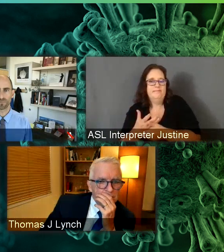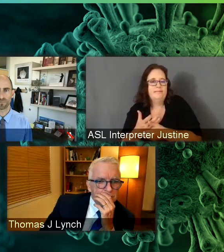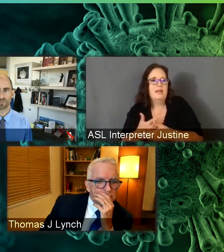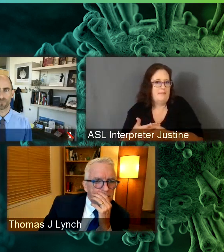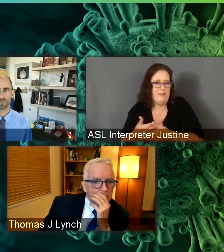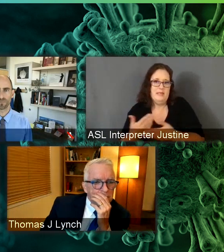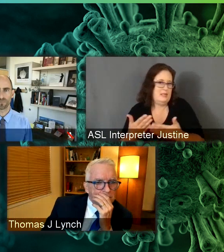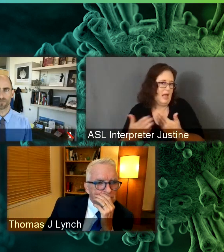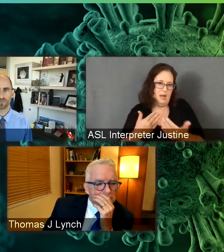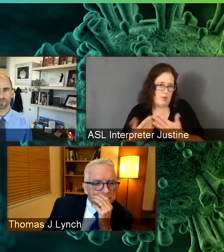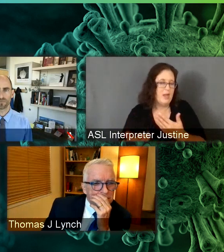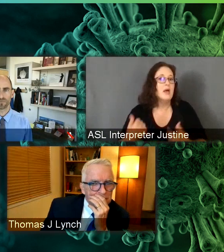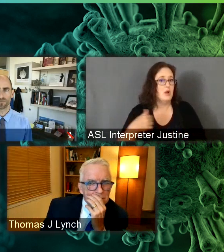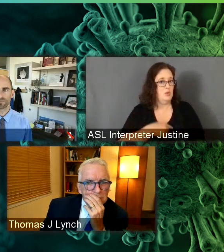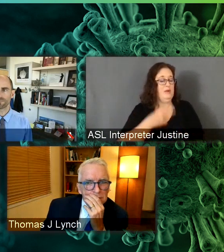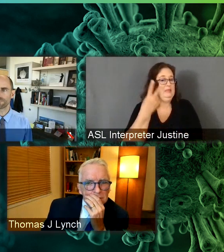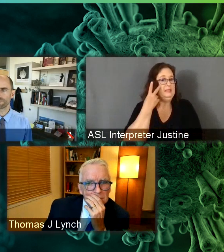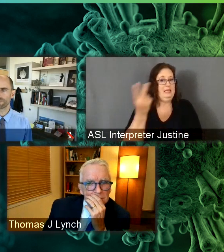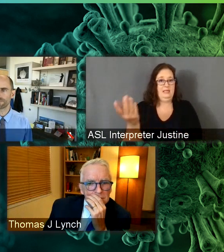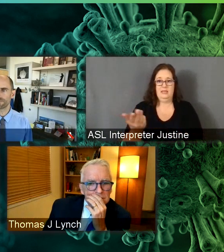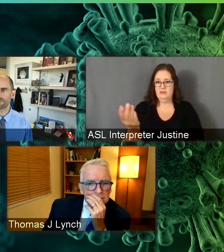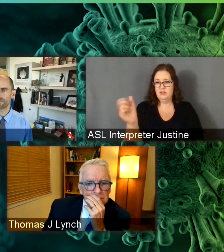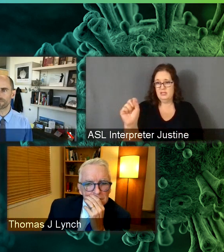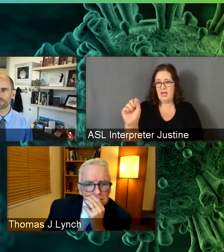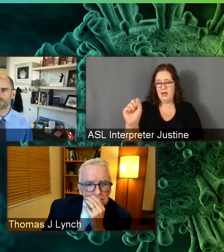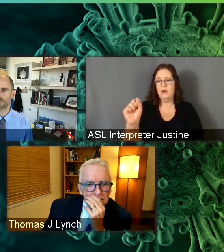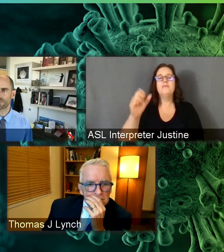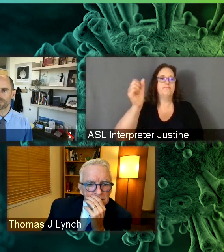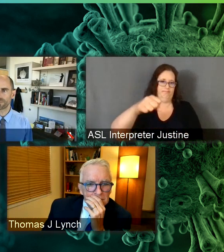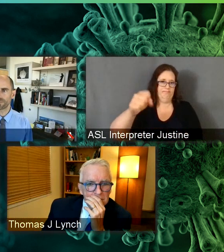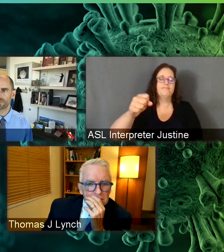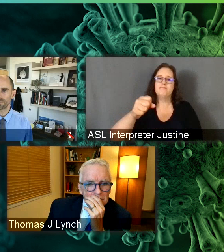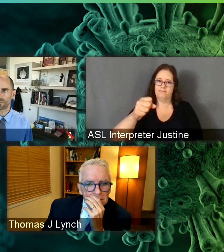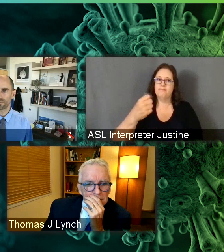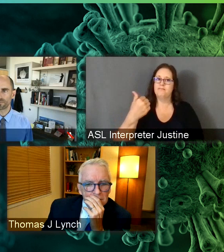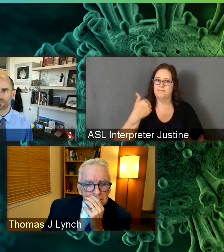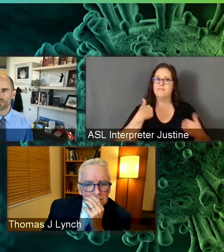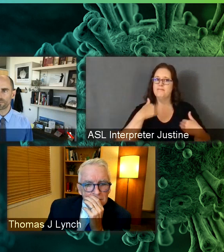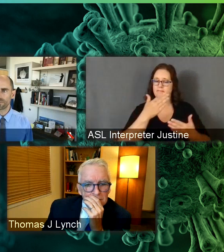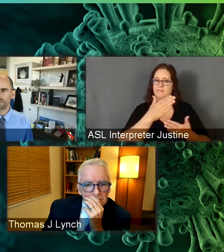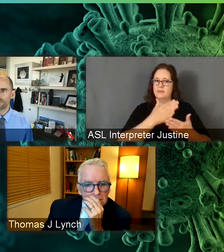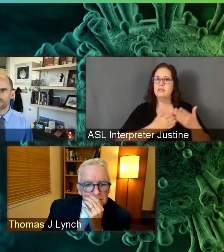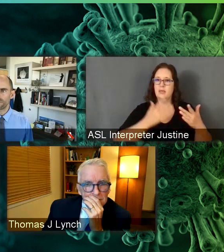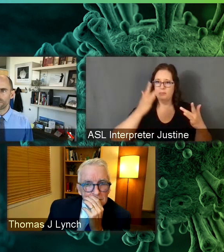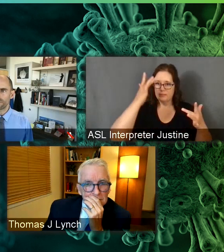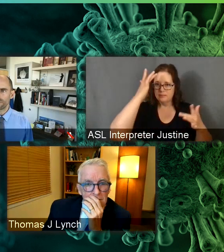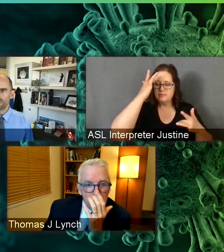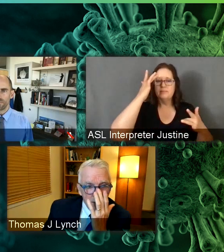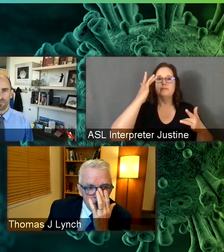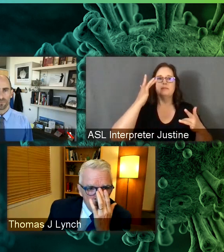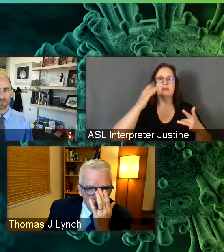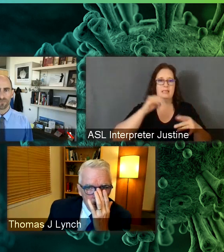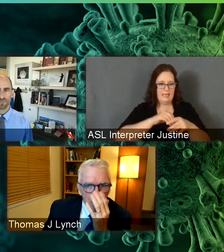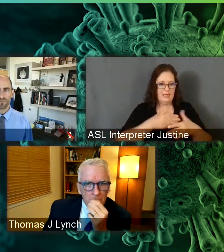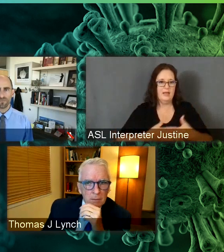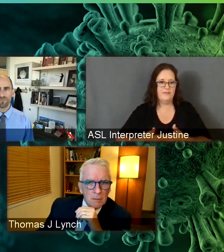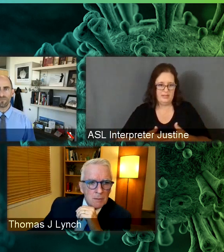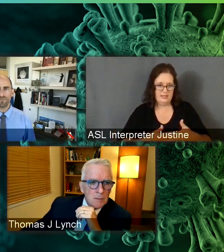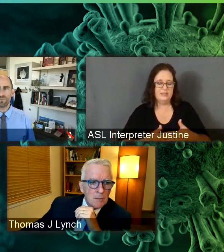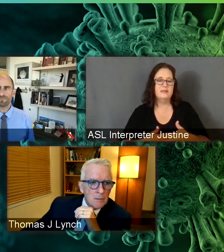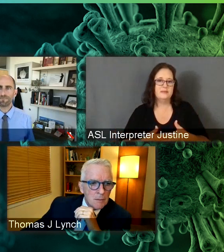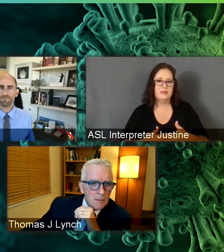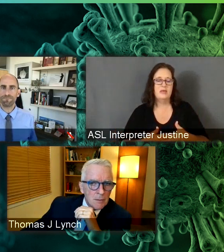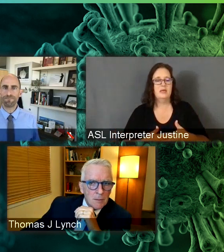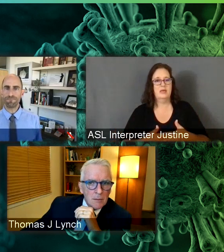But we look at the national data, certainly there is a, there is a group there that's, that's